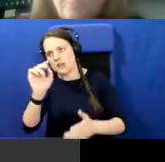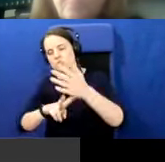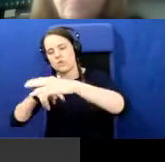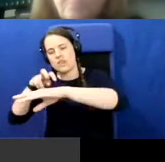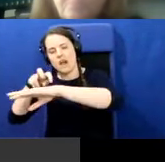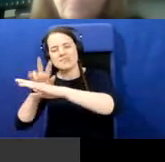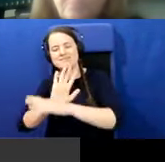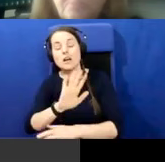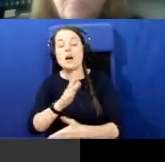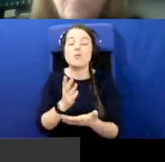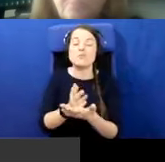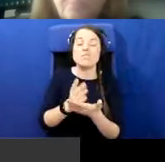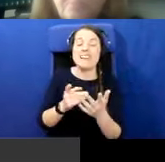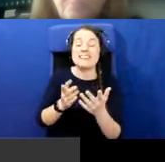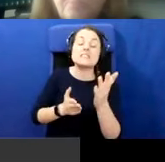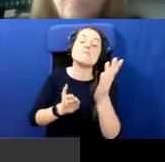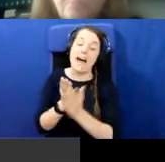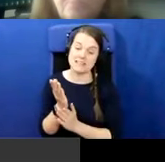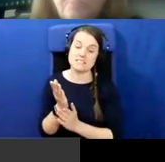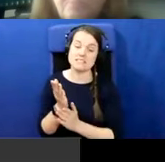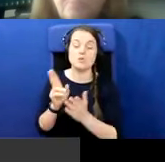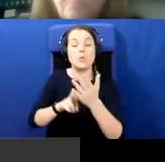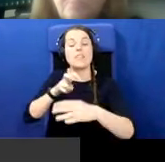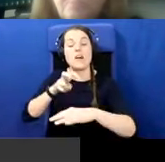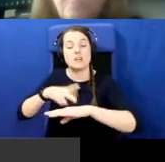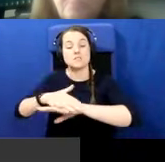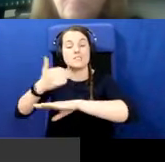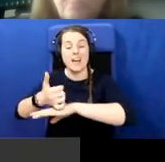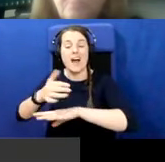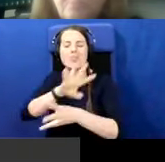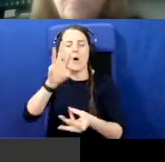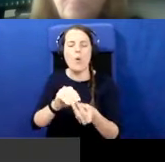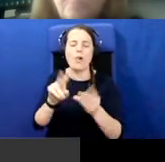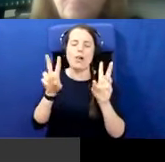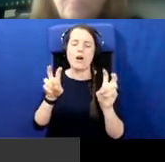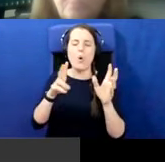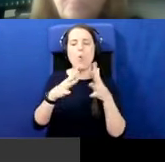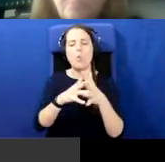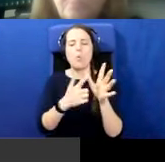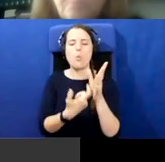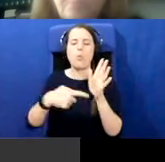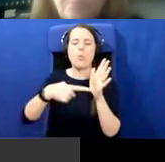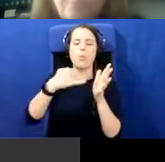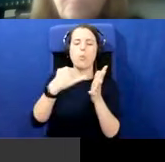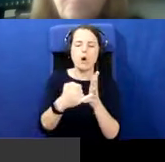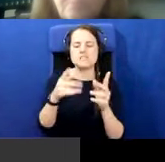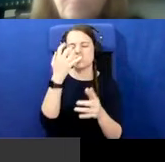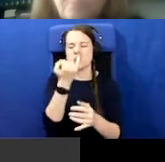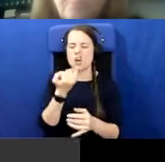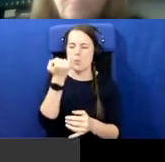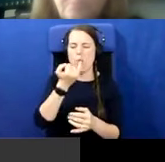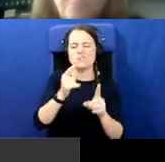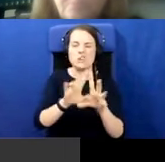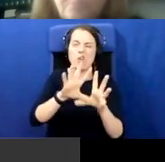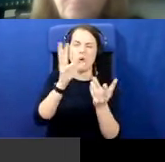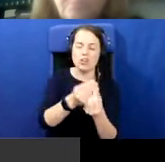Ireland was a fact. And the, the whole warts and all version of that, uh, should be, should be looked at. So I think we just need